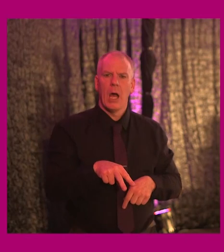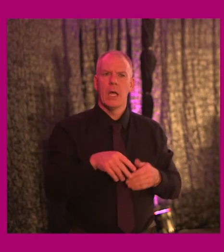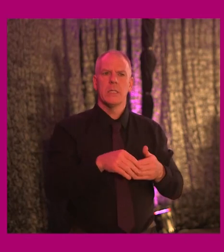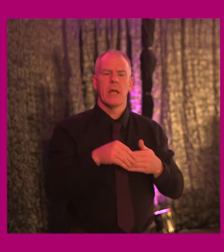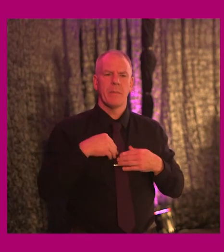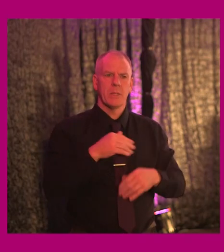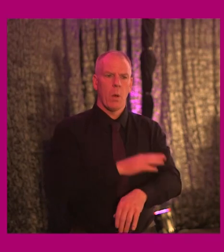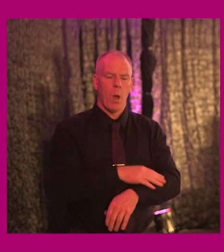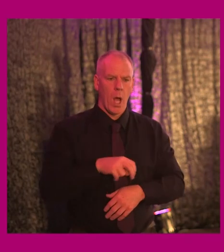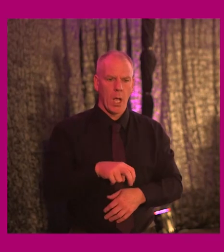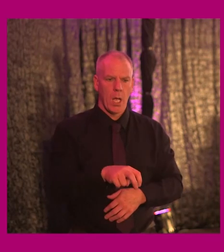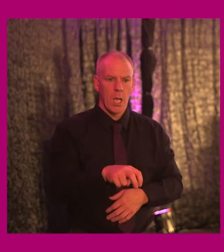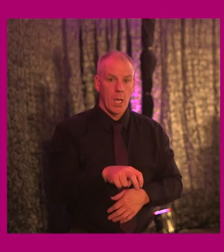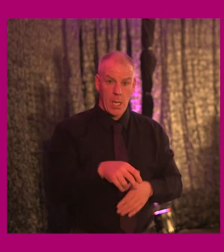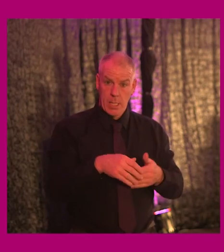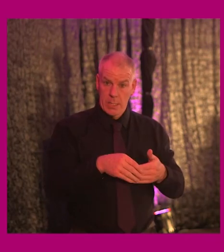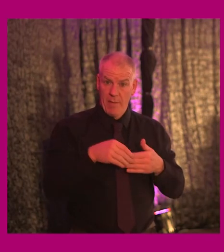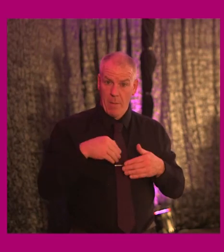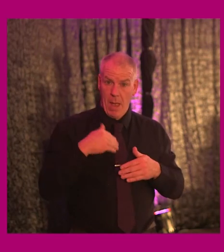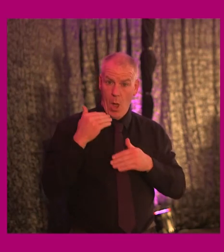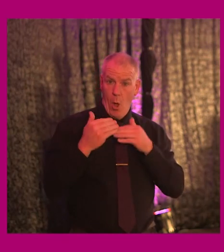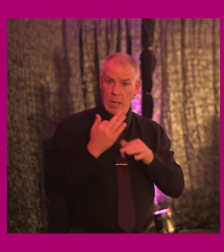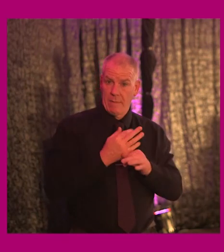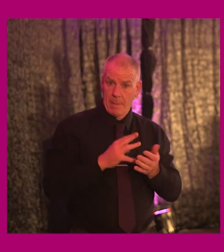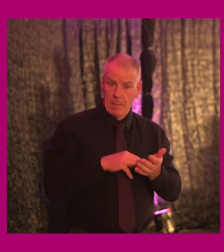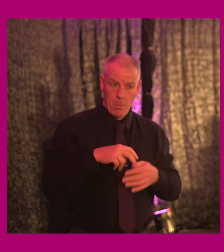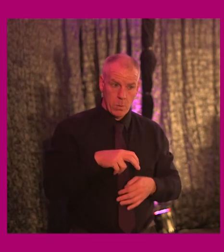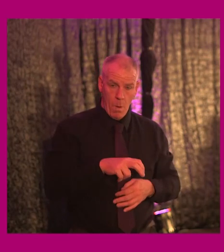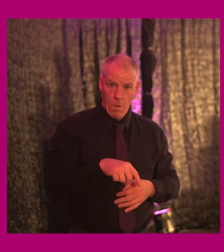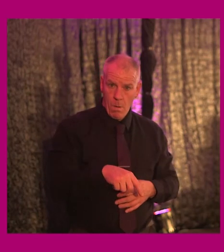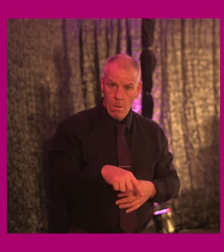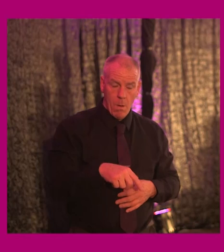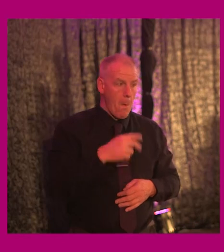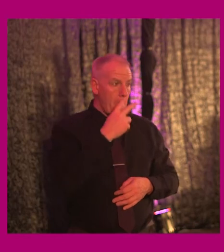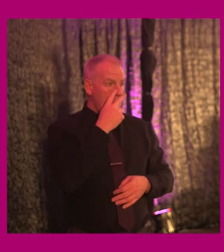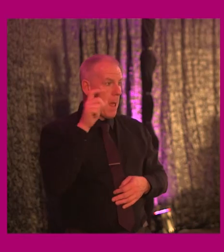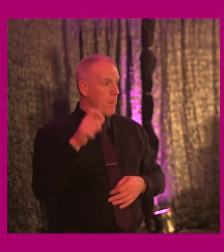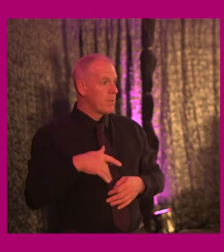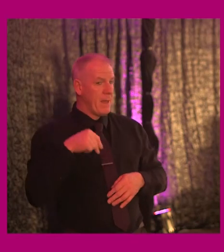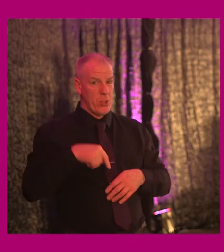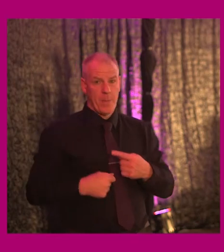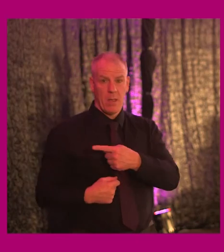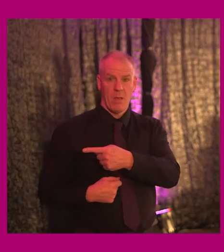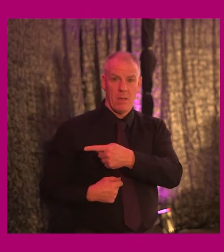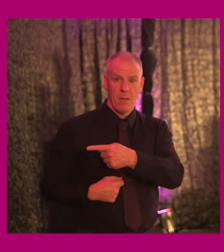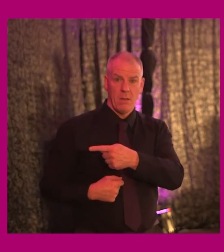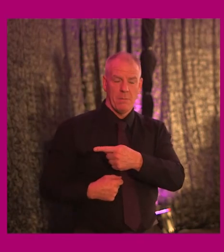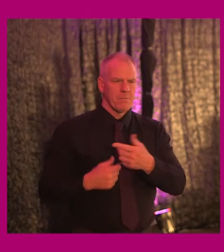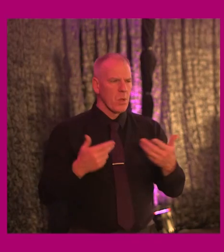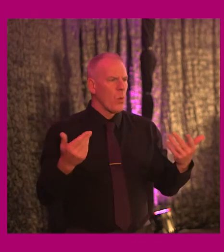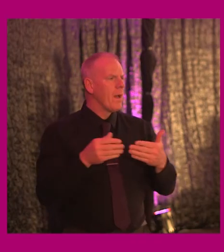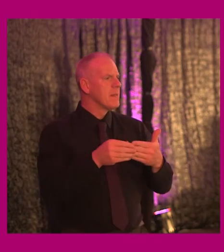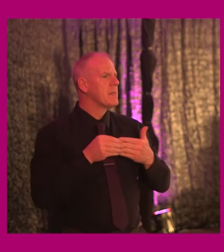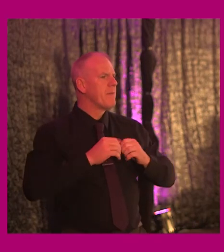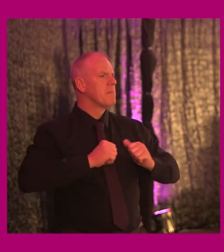for me to be here? Would it be safe for my elderly family members to be here? Or the blind guy that lives down the road? Where is your safe